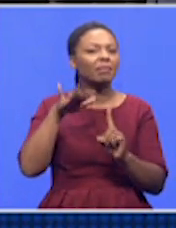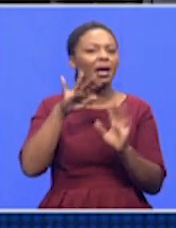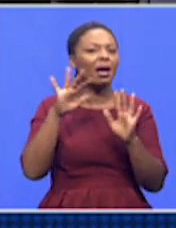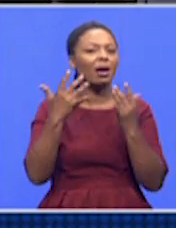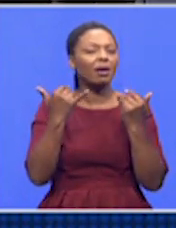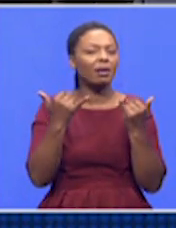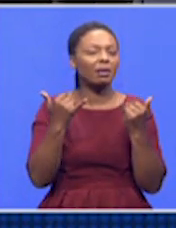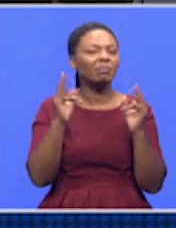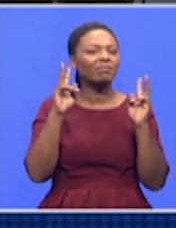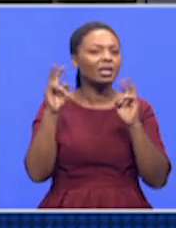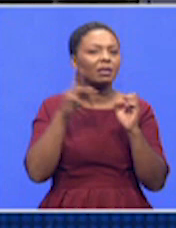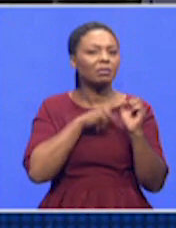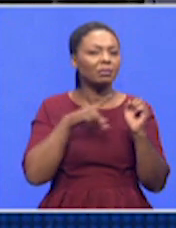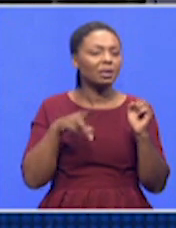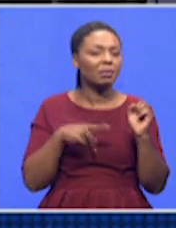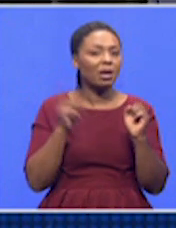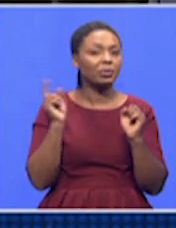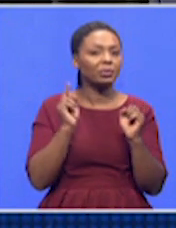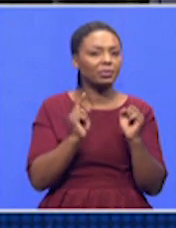the Premier's SOPA.